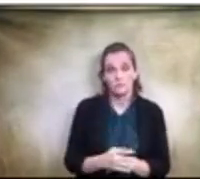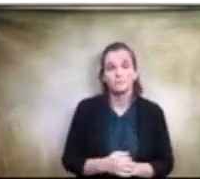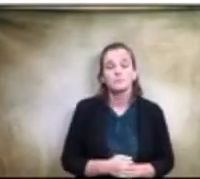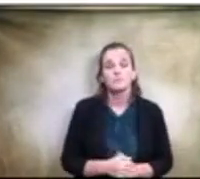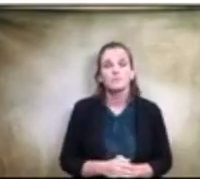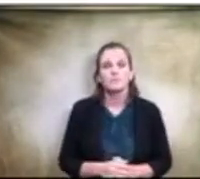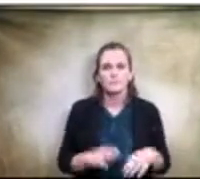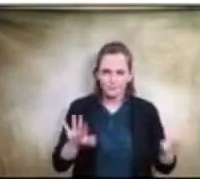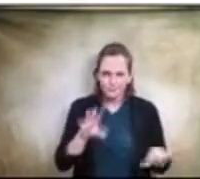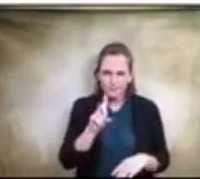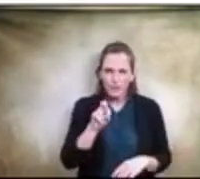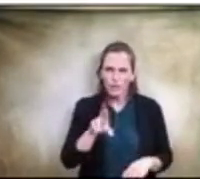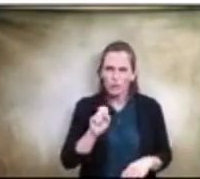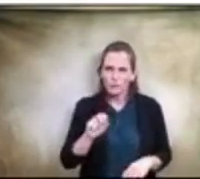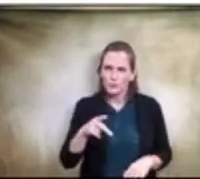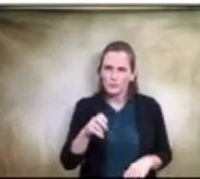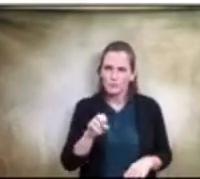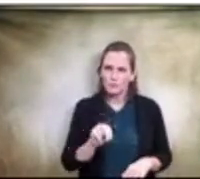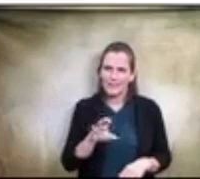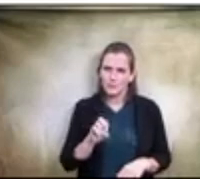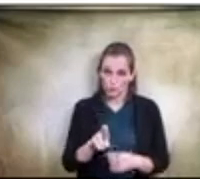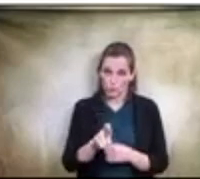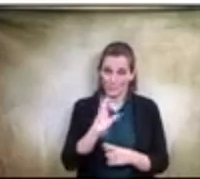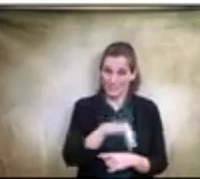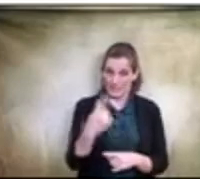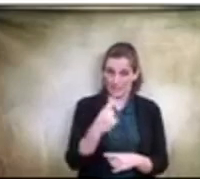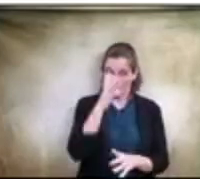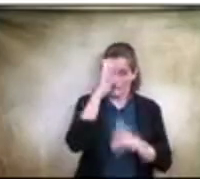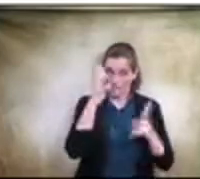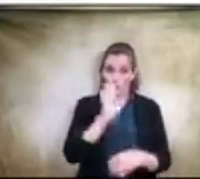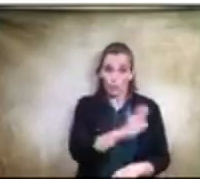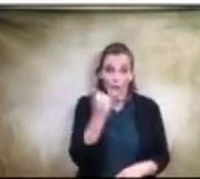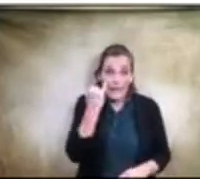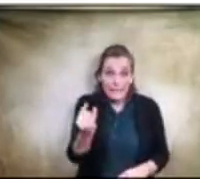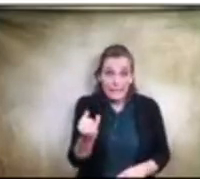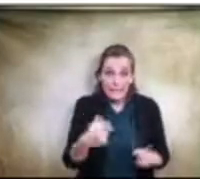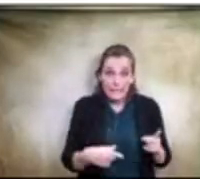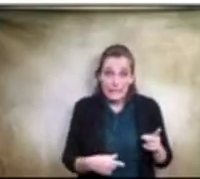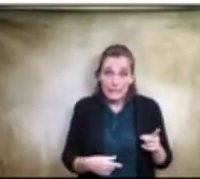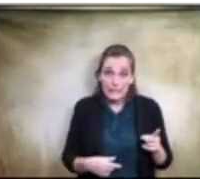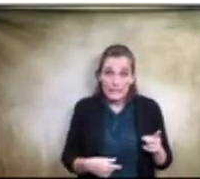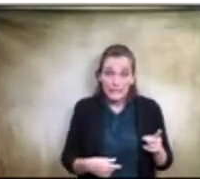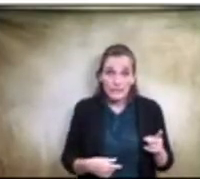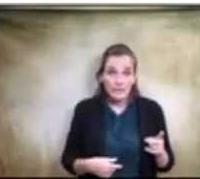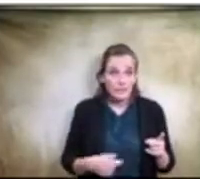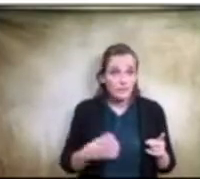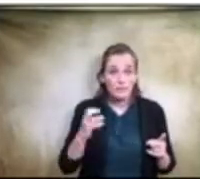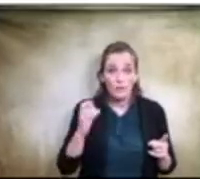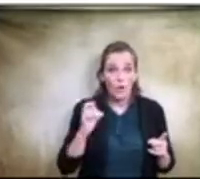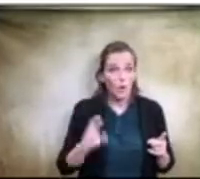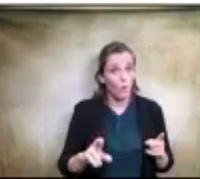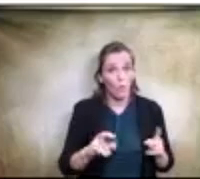Dr. Spencer, was this something that was your idea? Yeah, was it in, in play before you joined